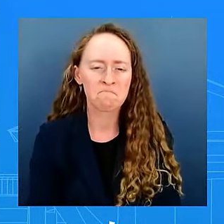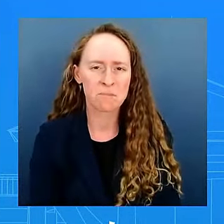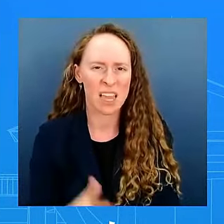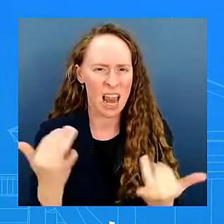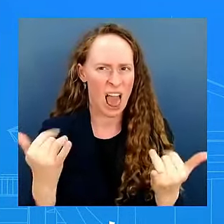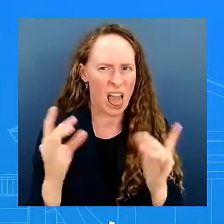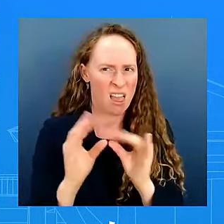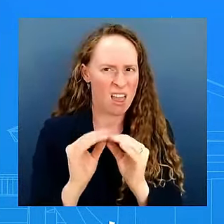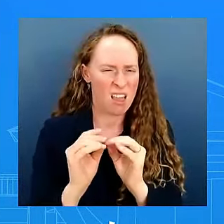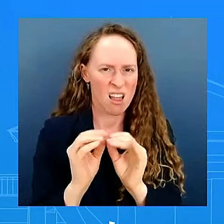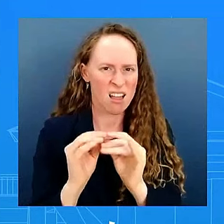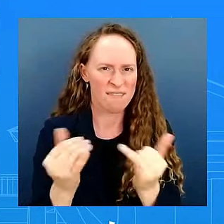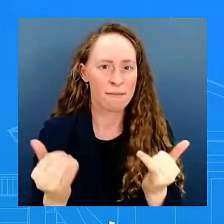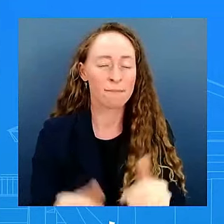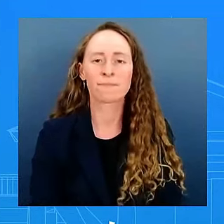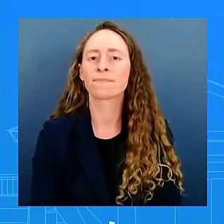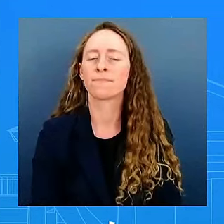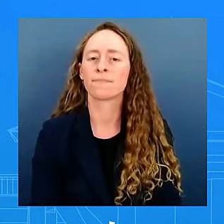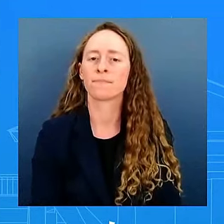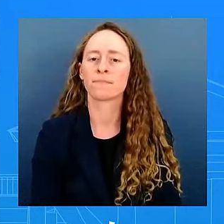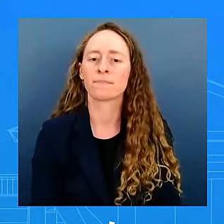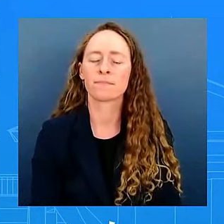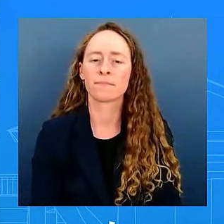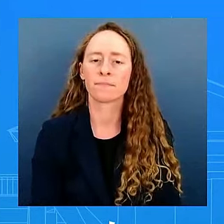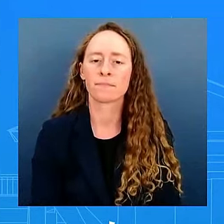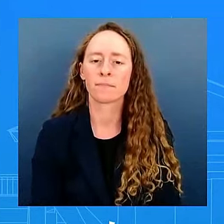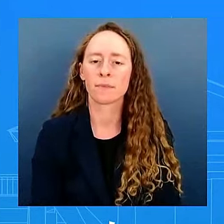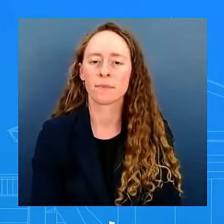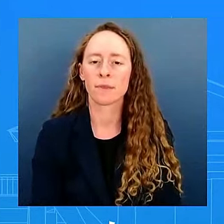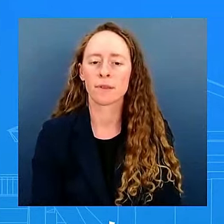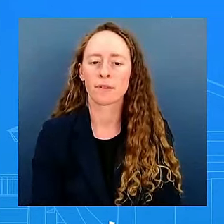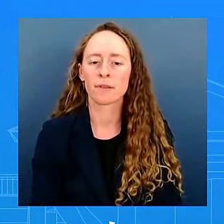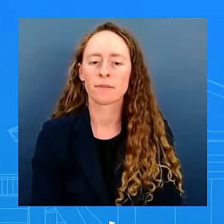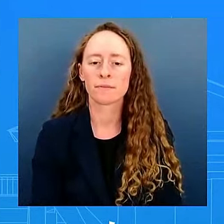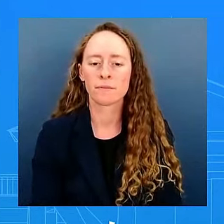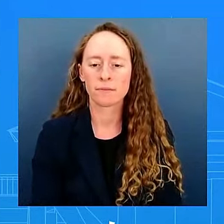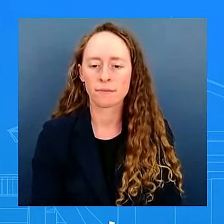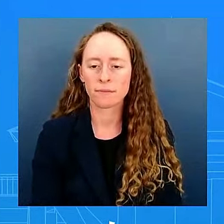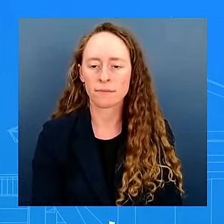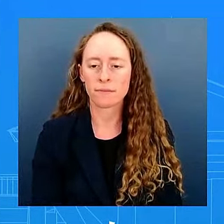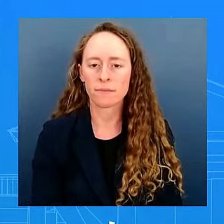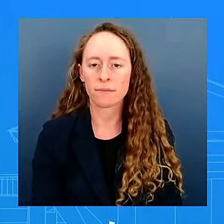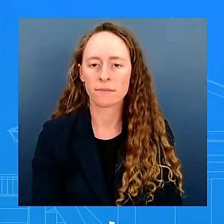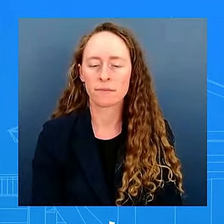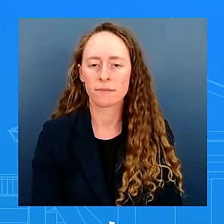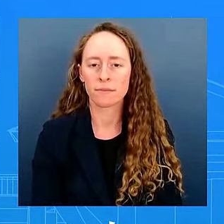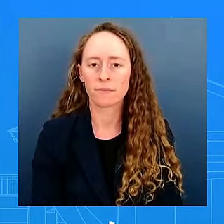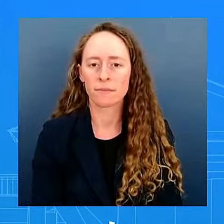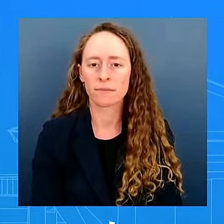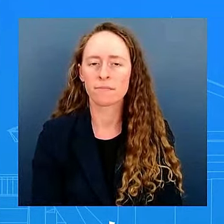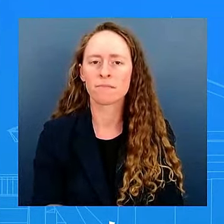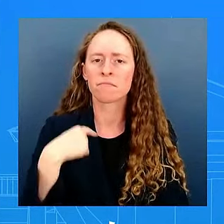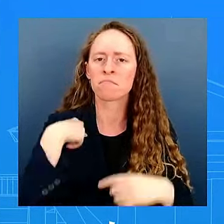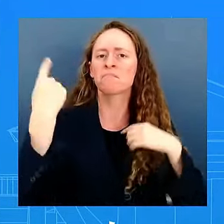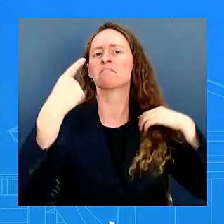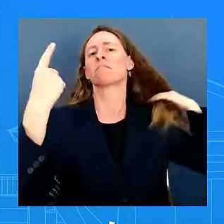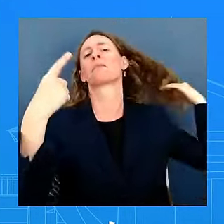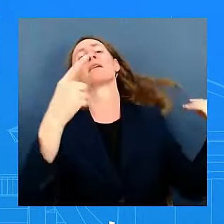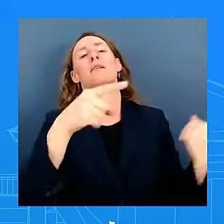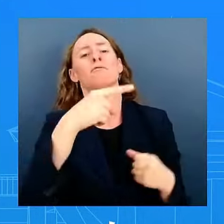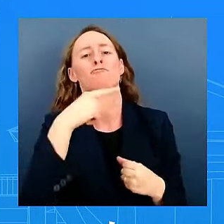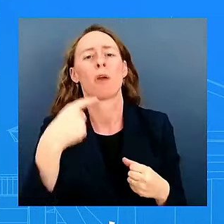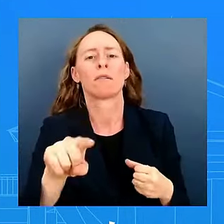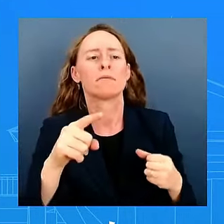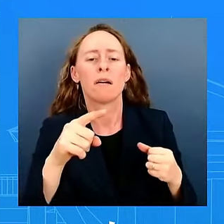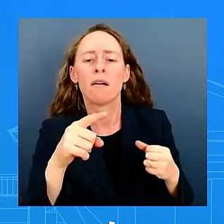i mean considering the tone of the russian president the fact that you would take this as the direct participation of